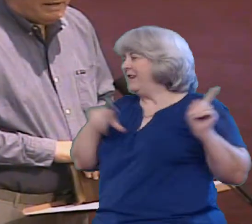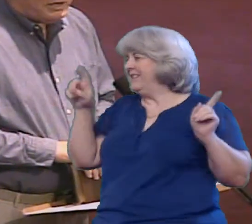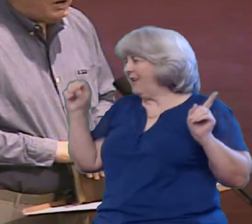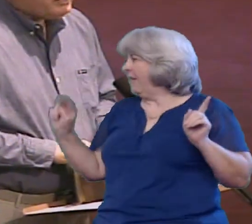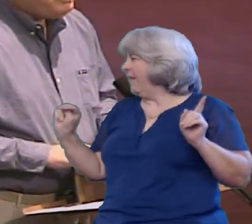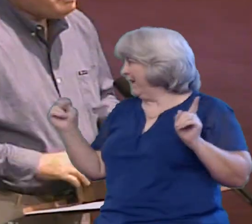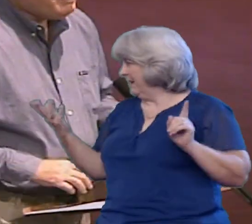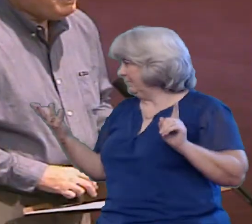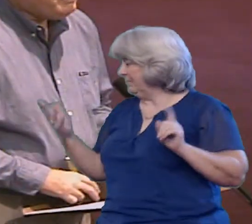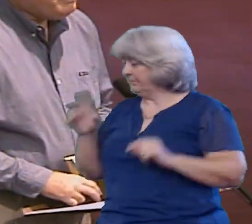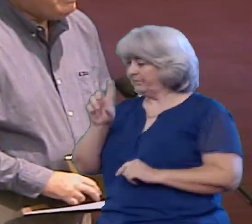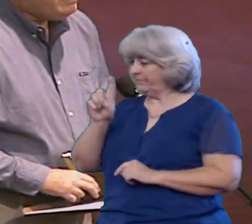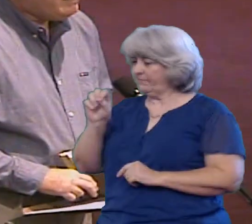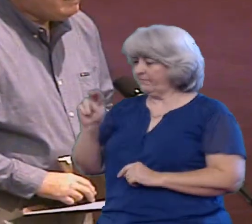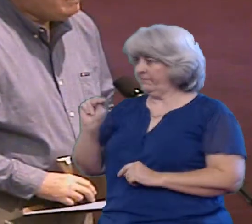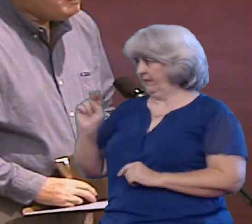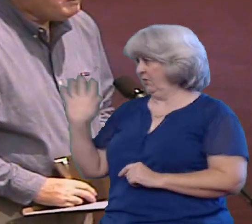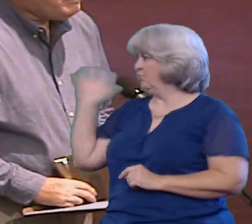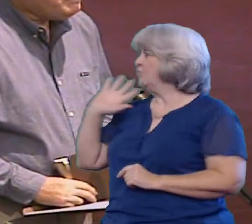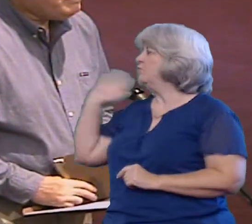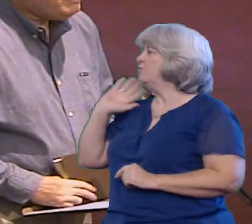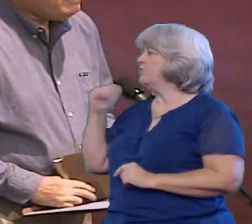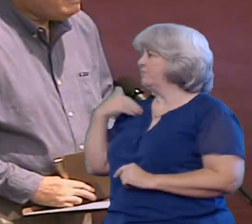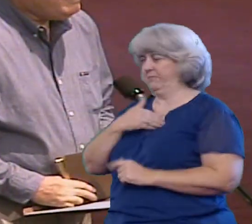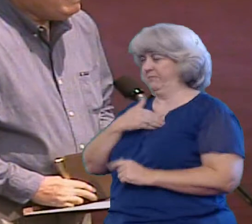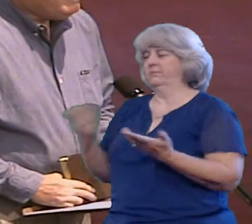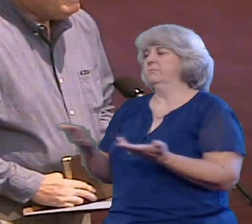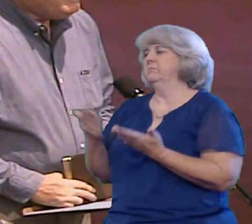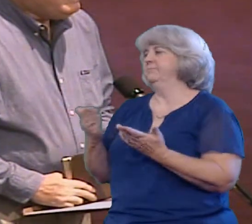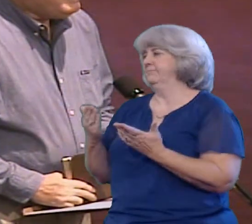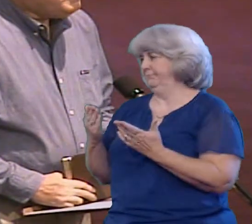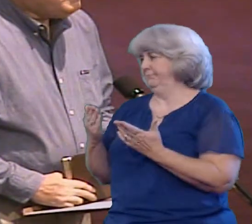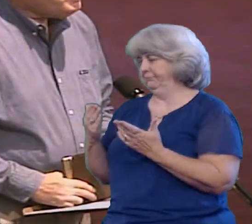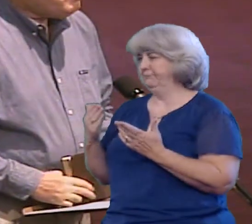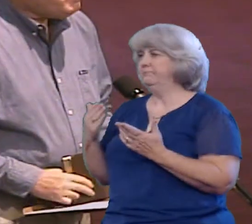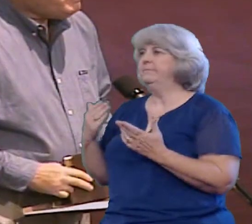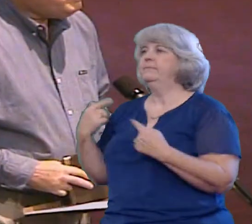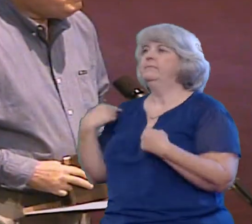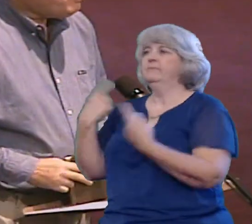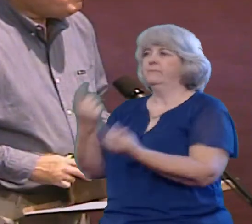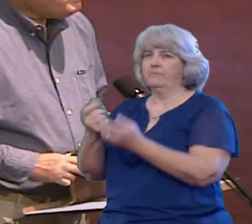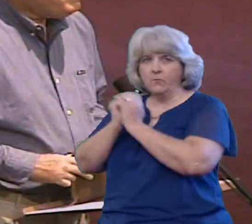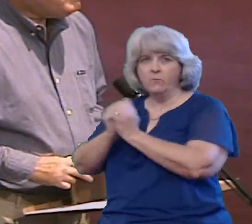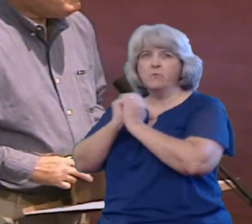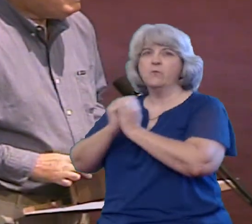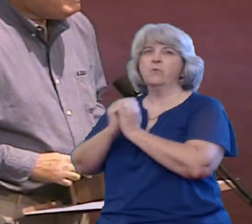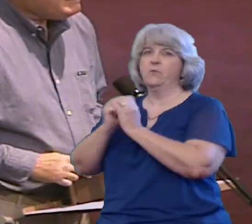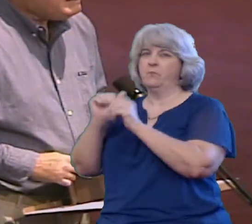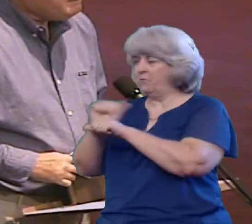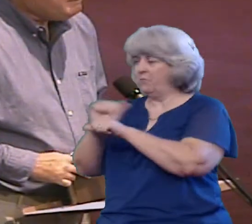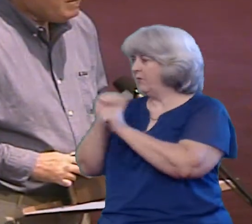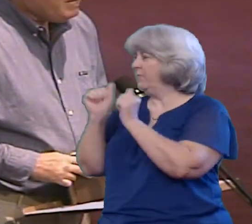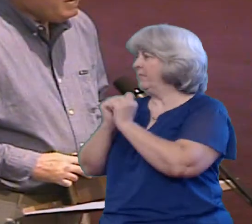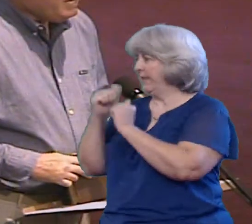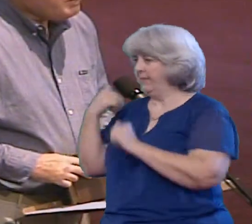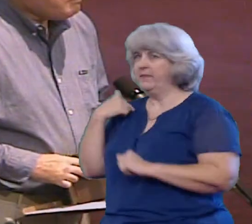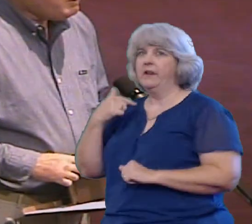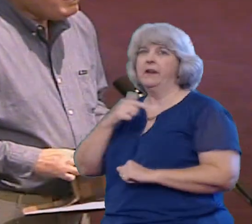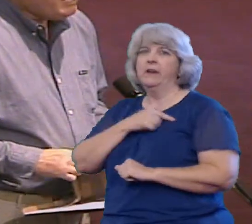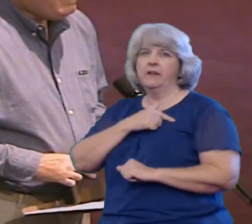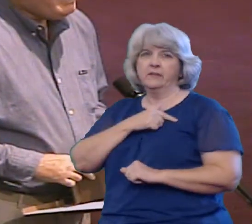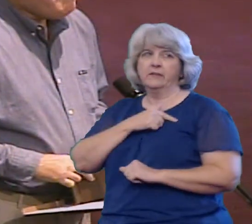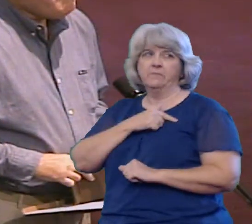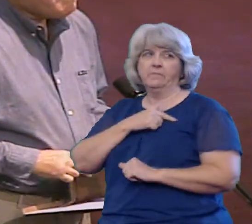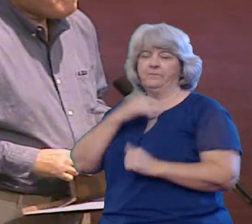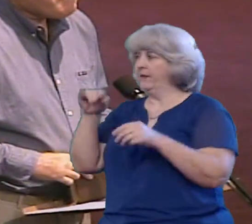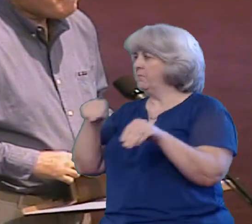Don used to be here with us, worship with us, work with us. He's moved to